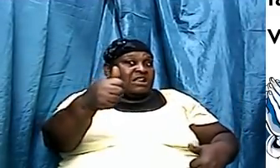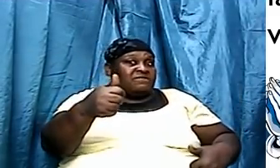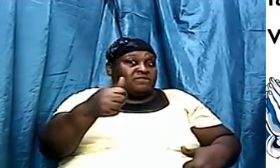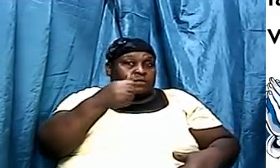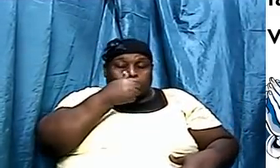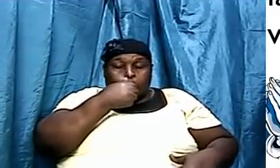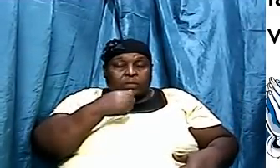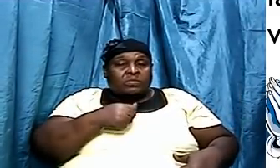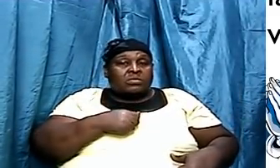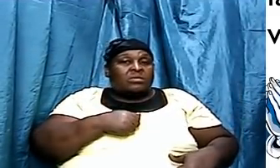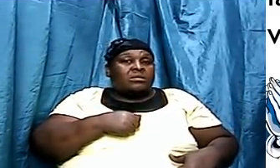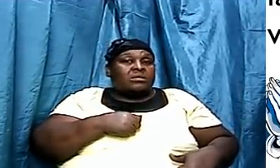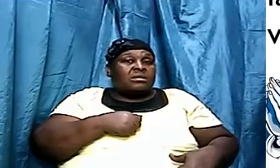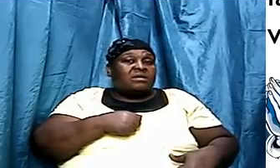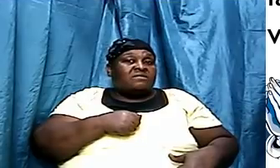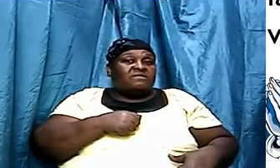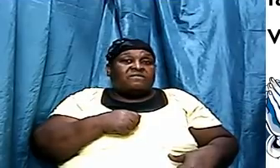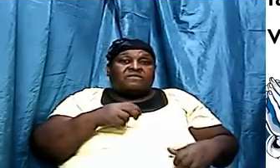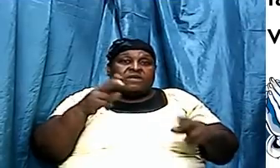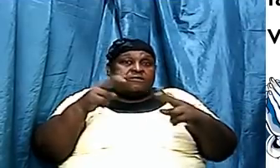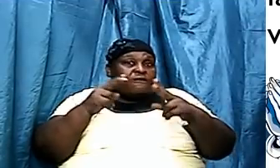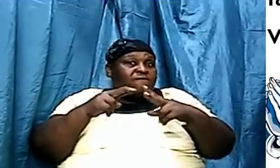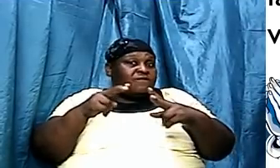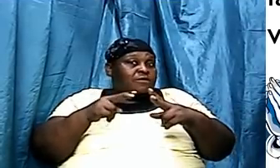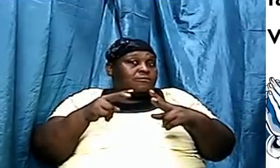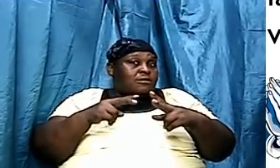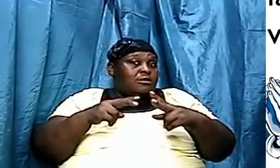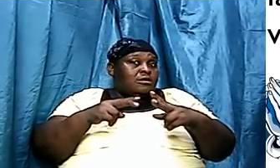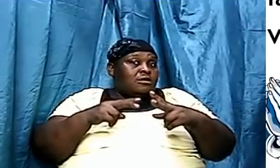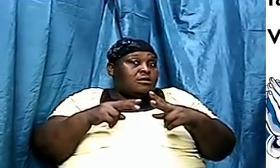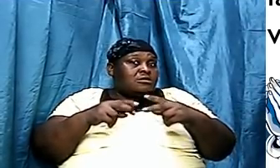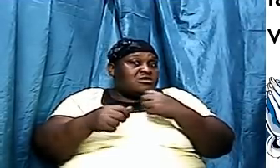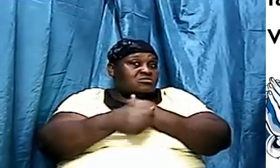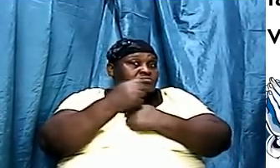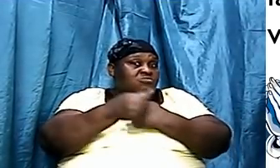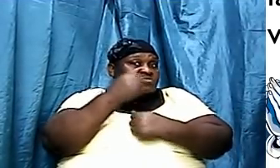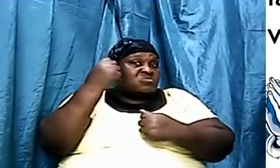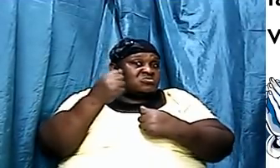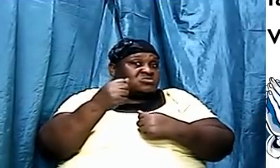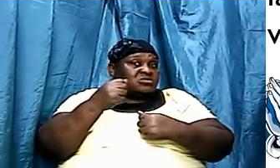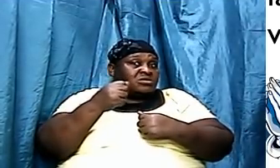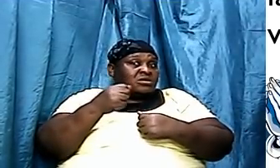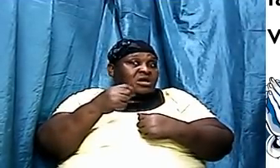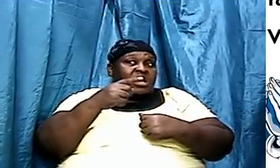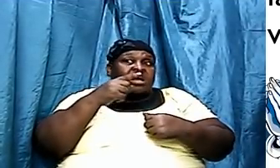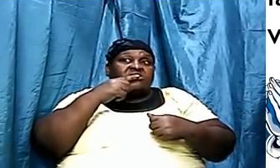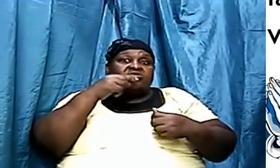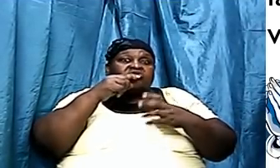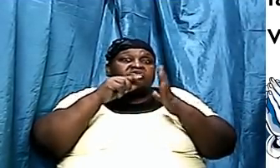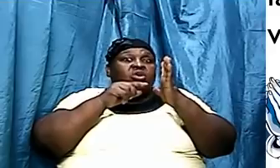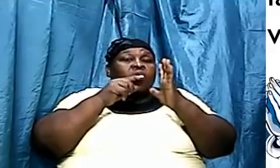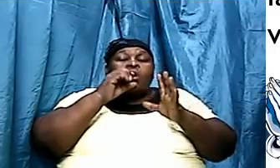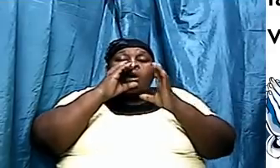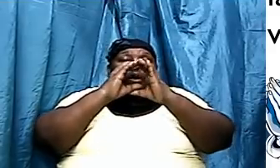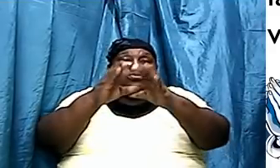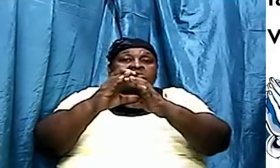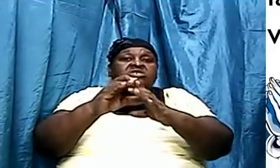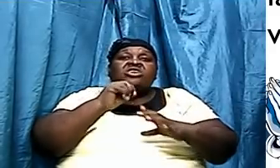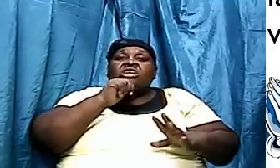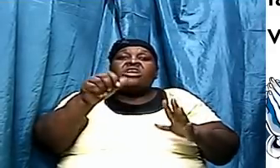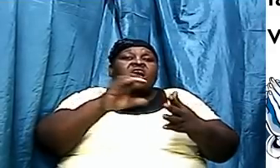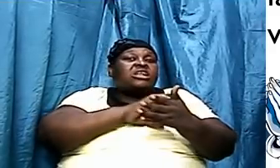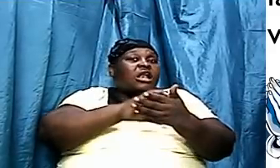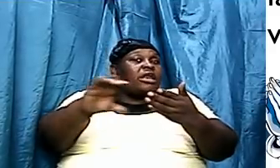leprosy. That if he saw another man walking in a certain direction, he had to show unclean. And it all depends on the blowing of the wind.